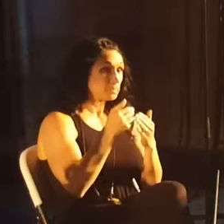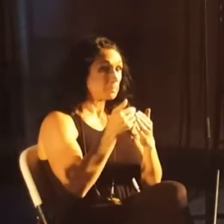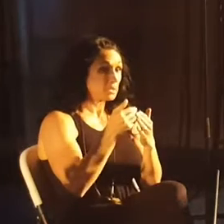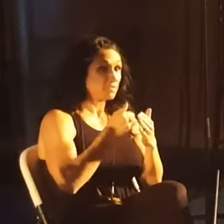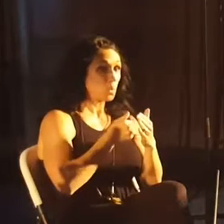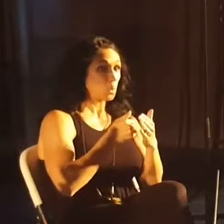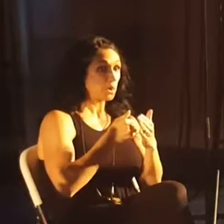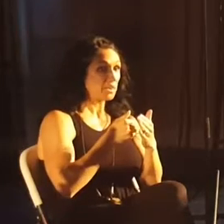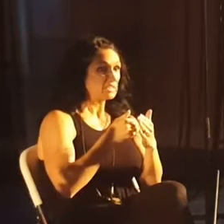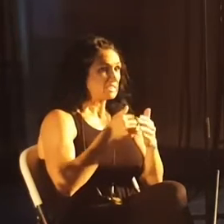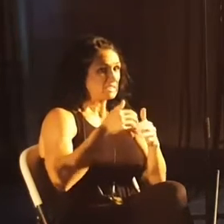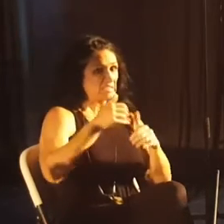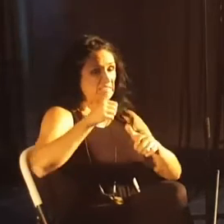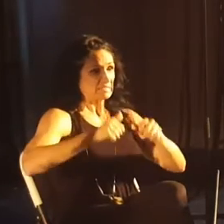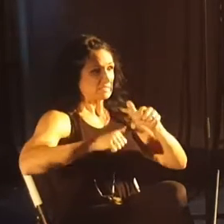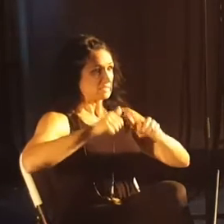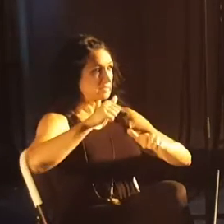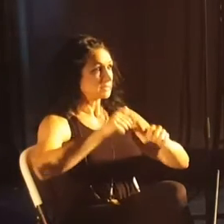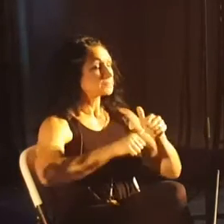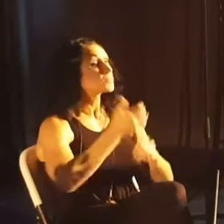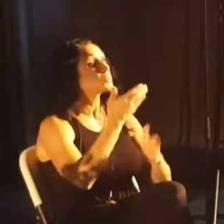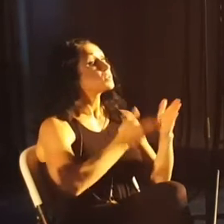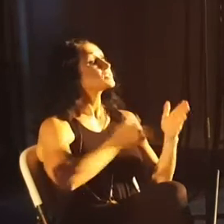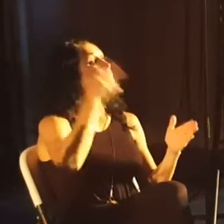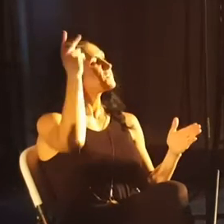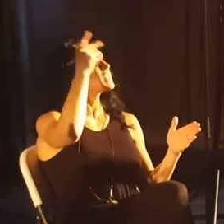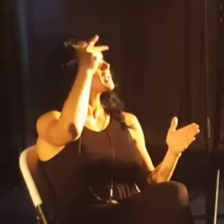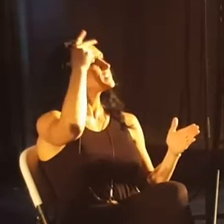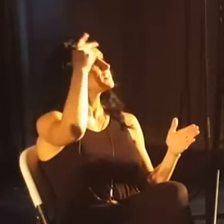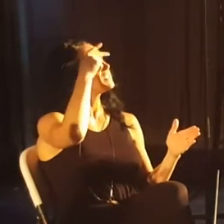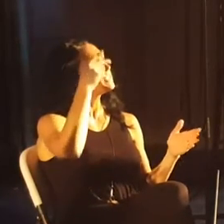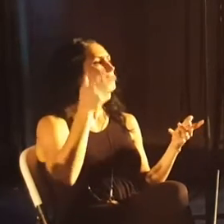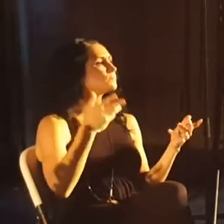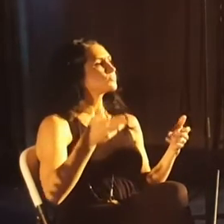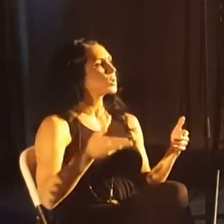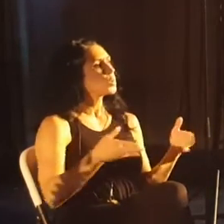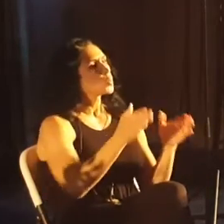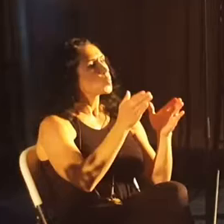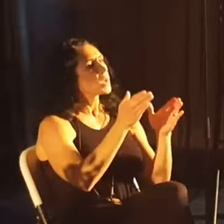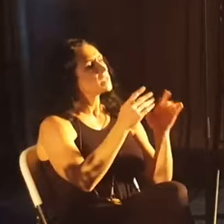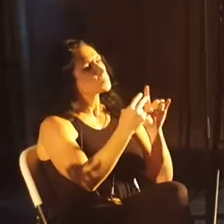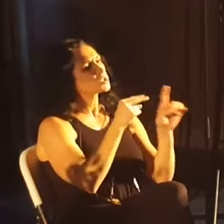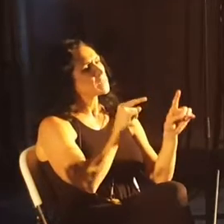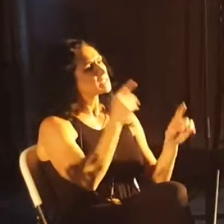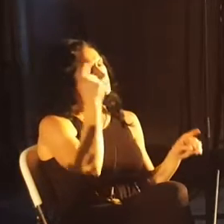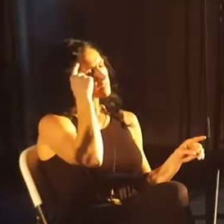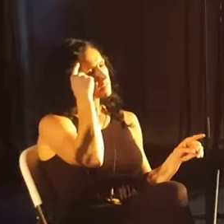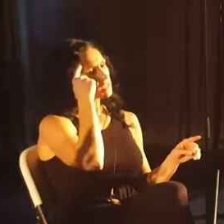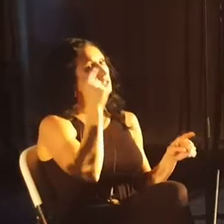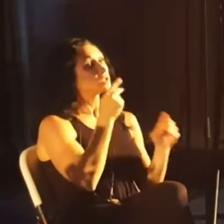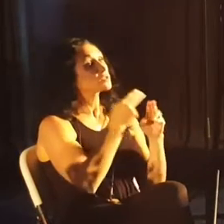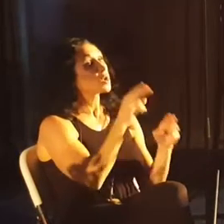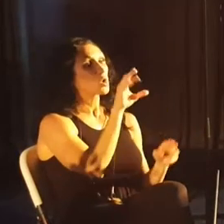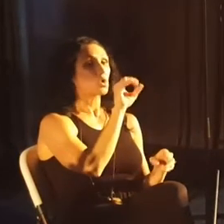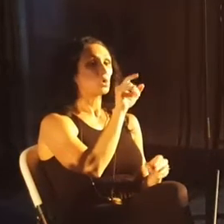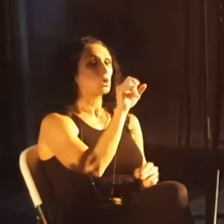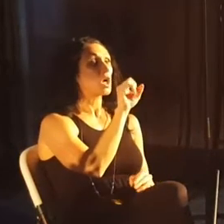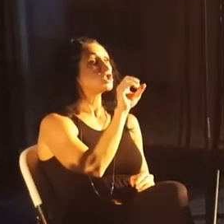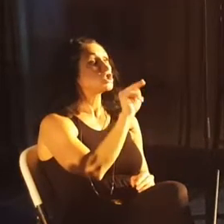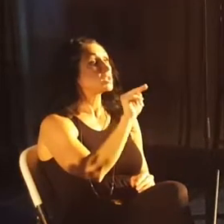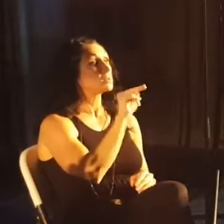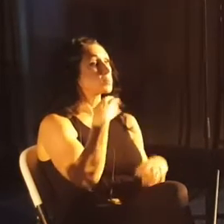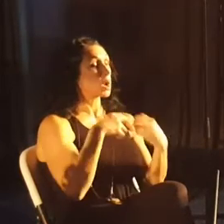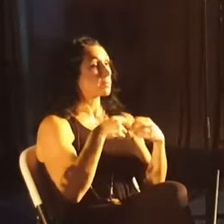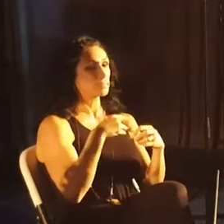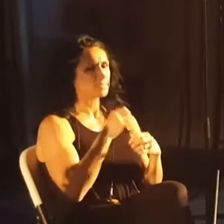out of line. There were some philosophies, some, some ways of thinking. Scholars call it the Colossian problem. There was a Colossian